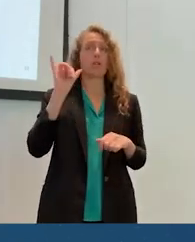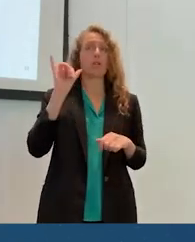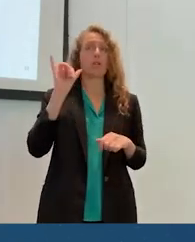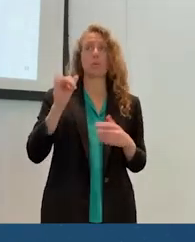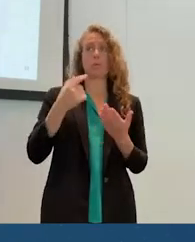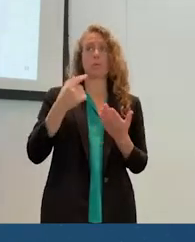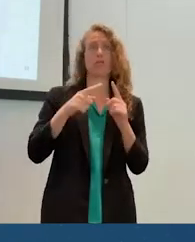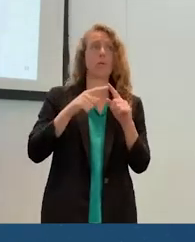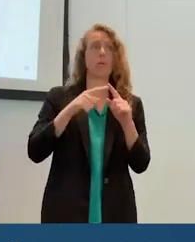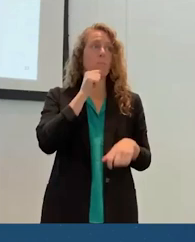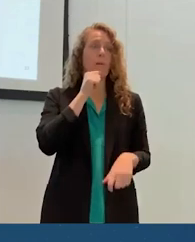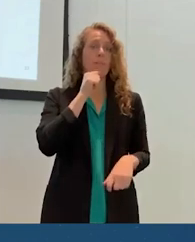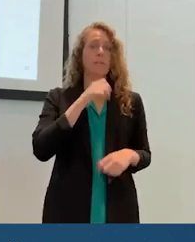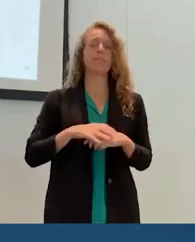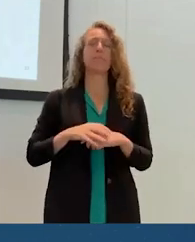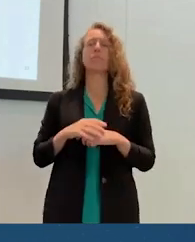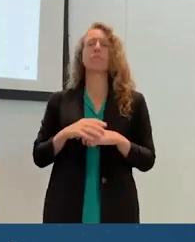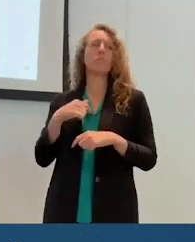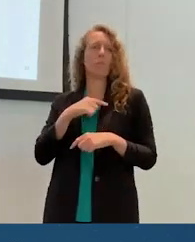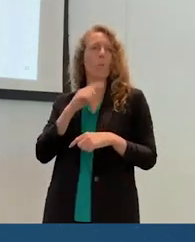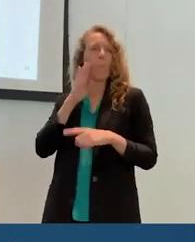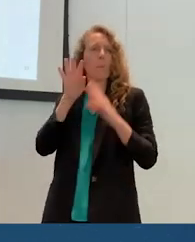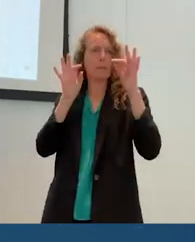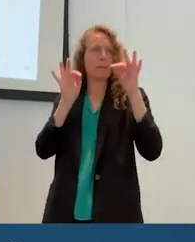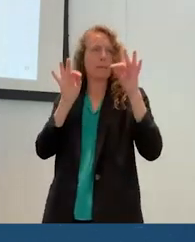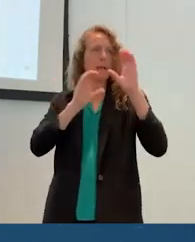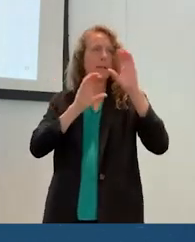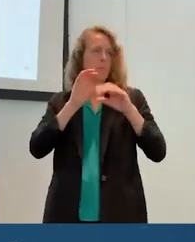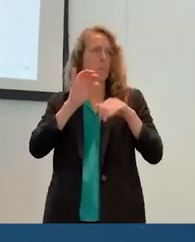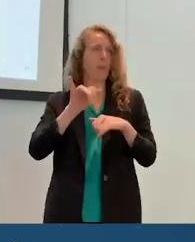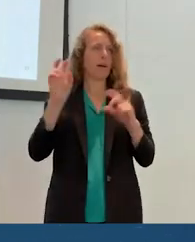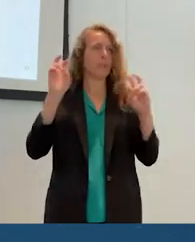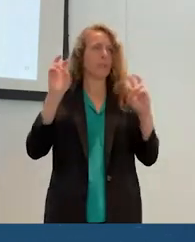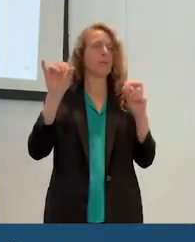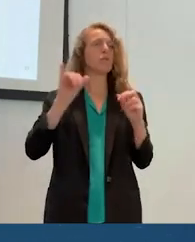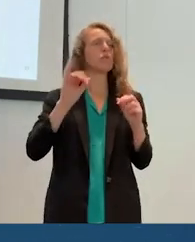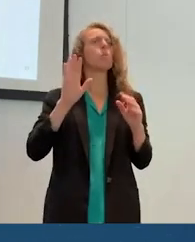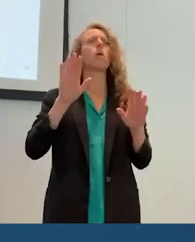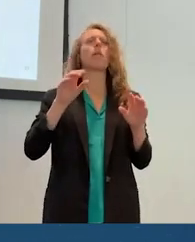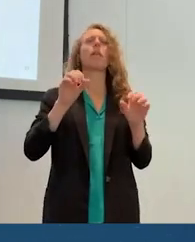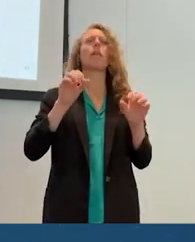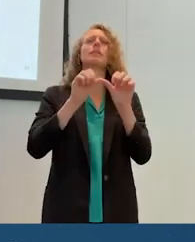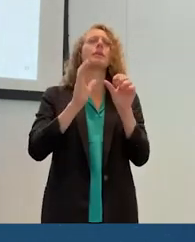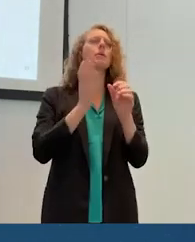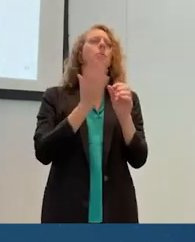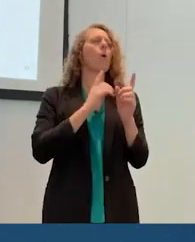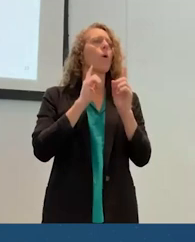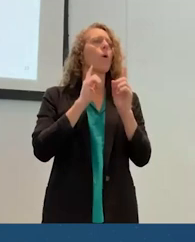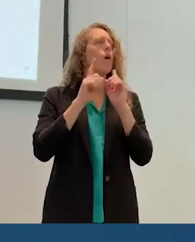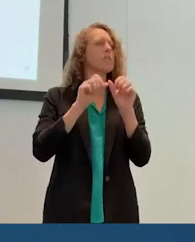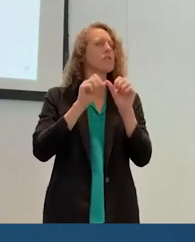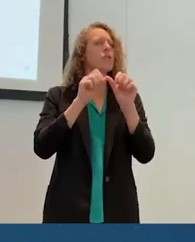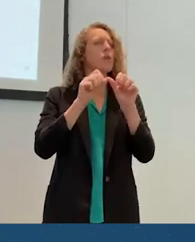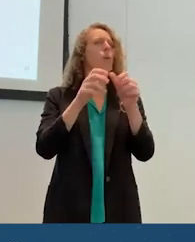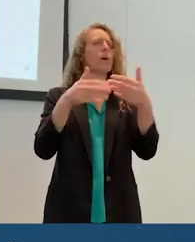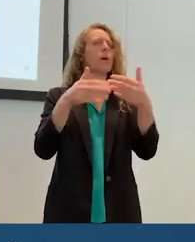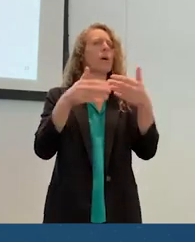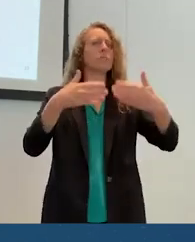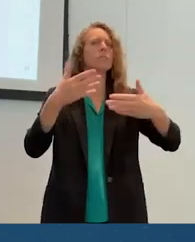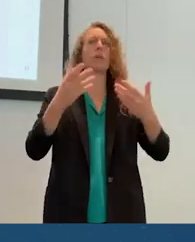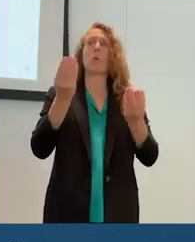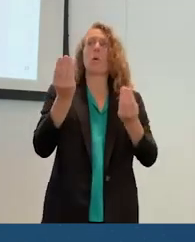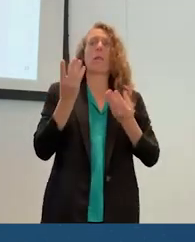Yeah. So definitely one we'll be exploring in the coming year. Let's keep the conversation going. So feel free to let us know.